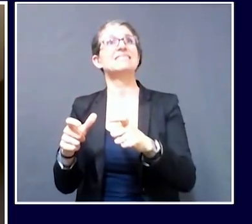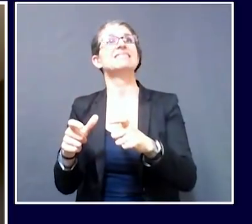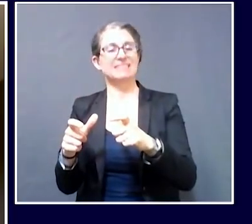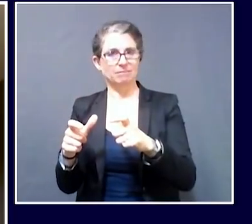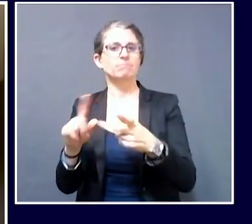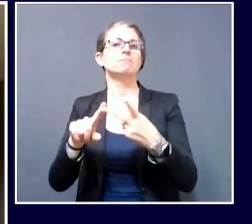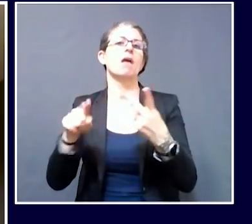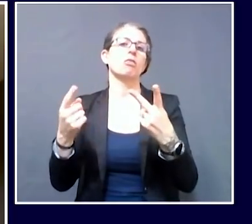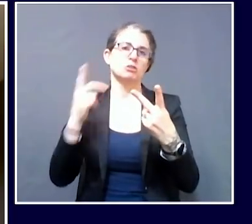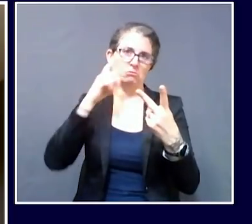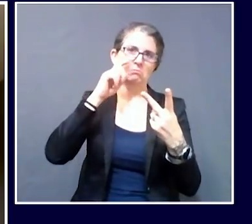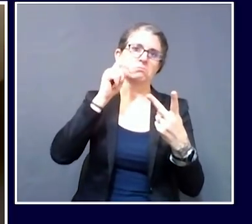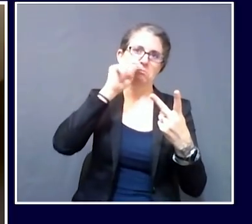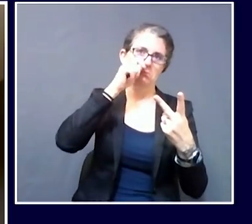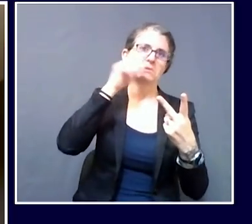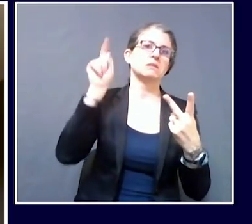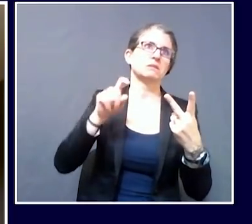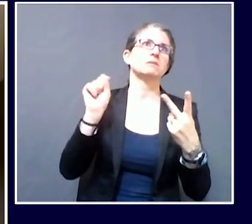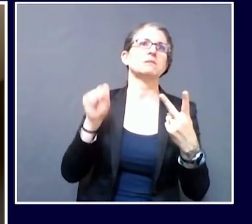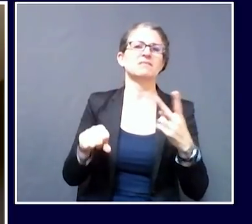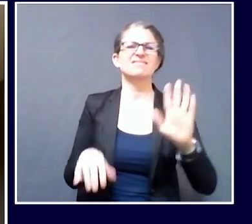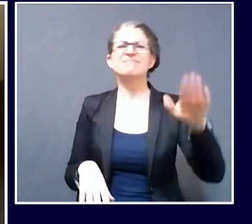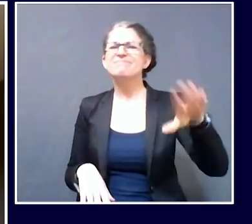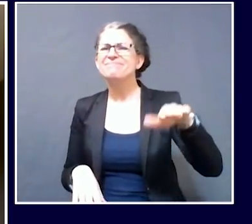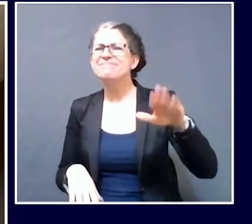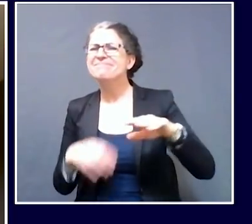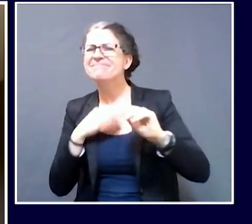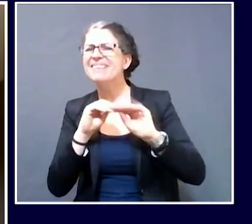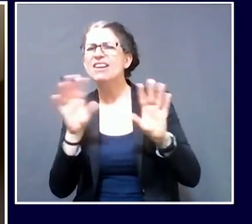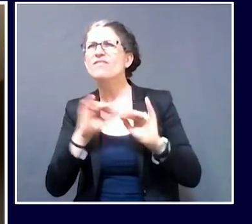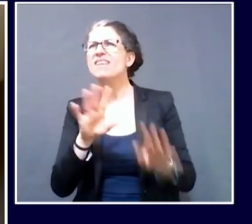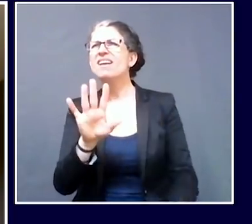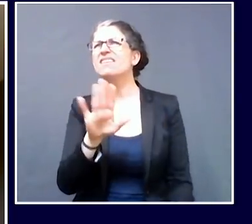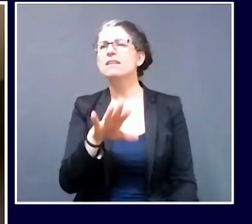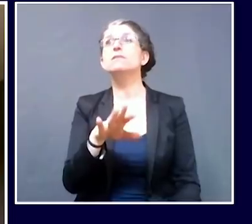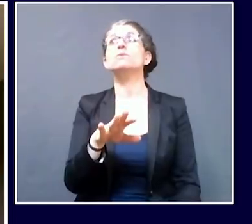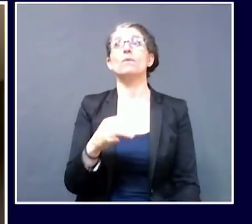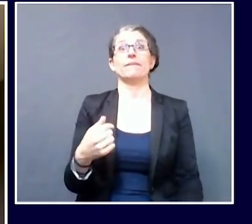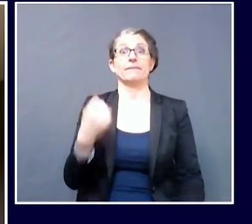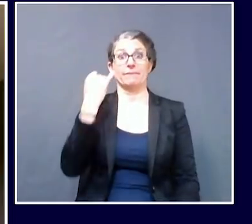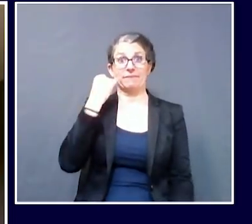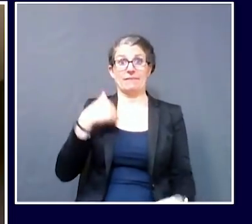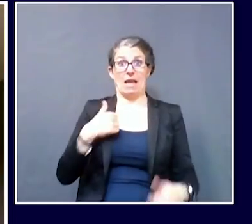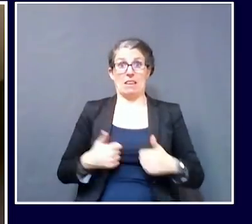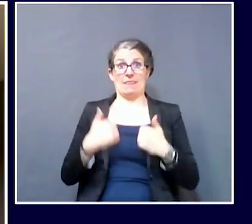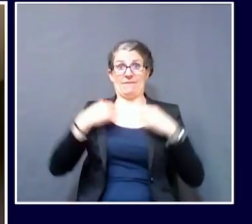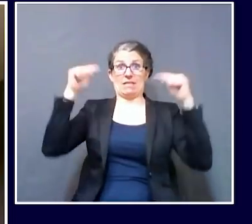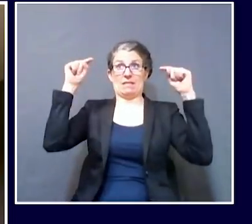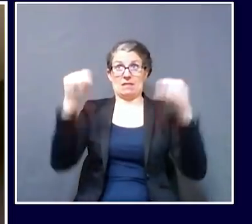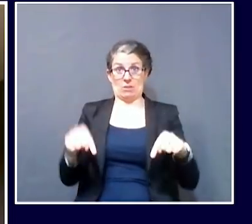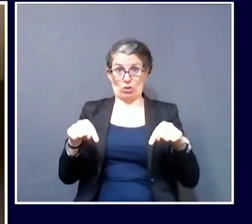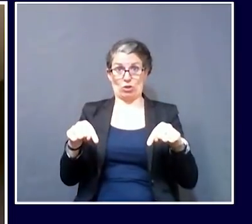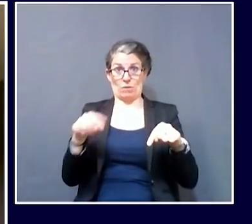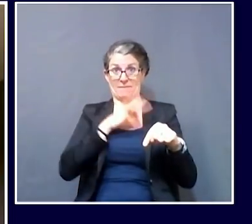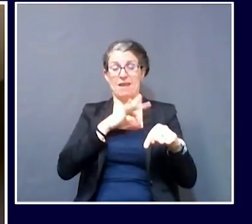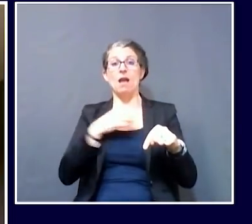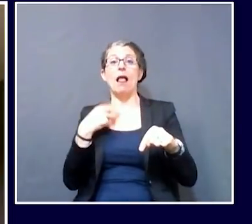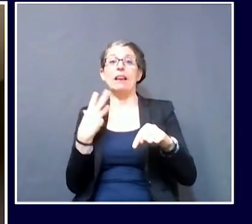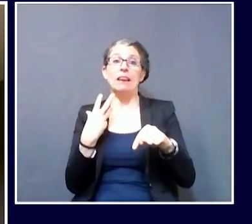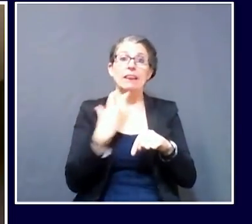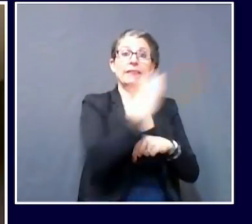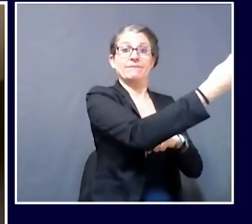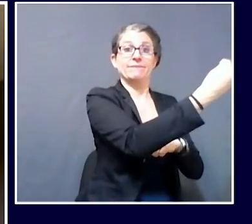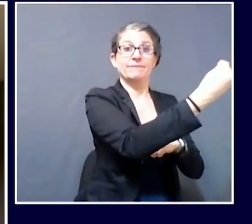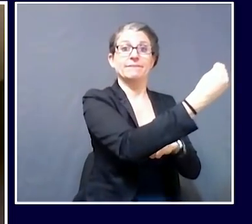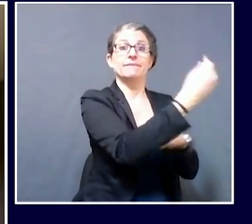So they would then require, if you're a Maine resident and you leave and come back, then you would need to either quarantine or have